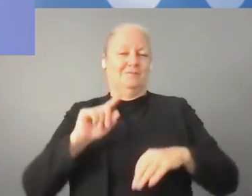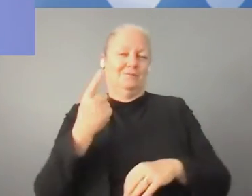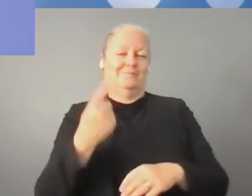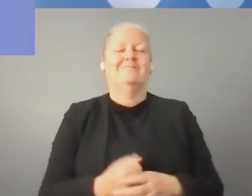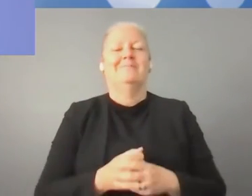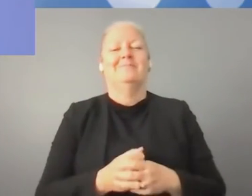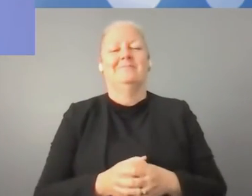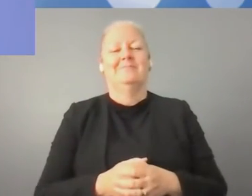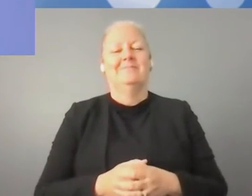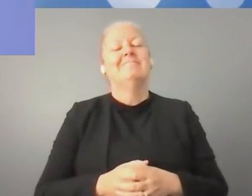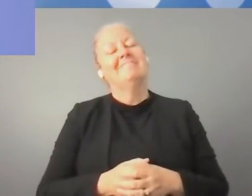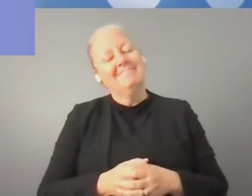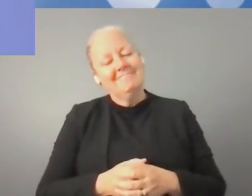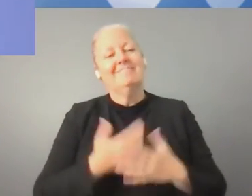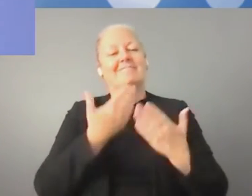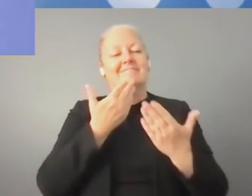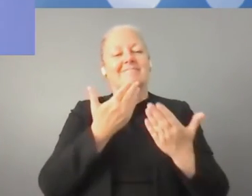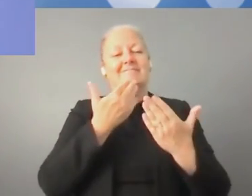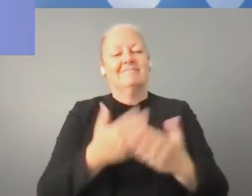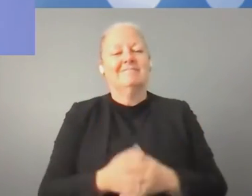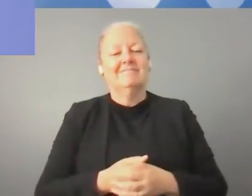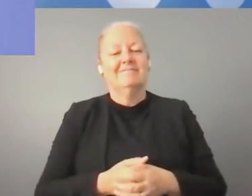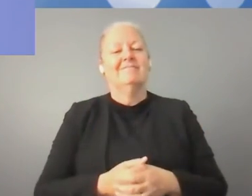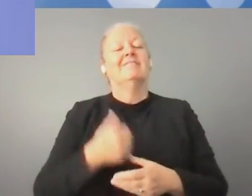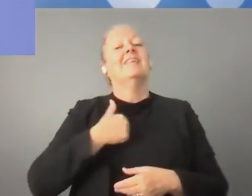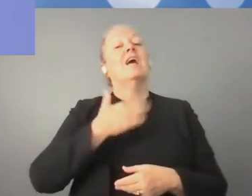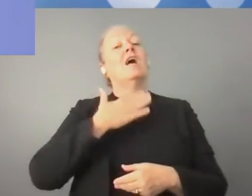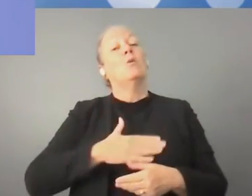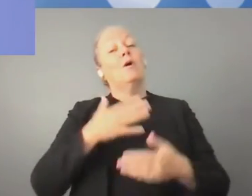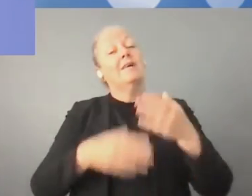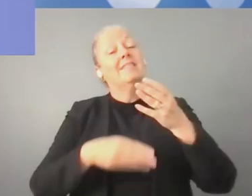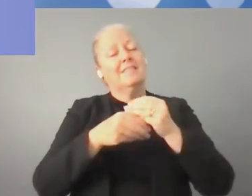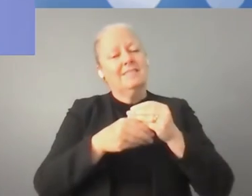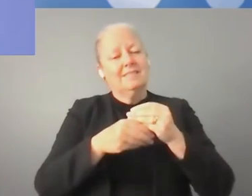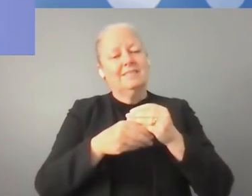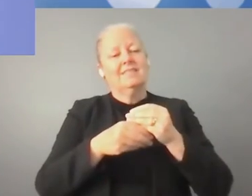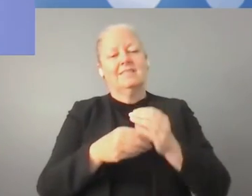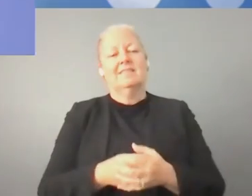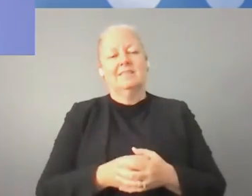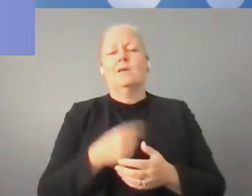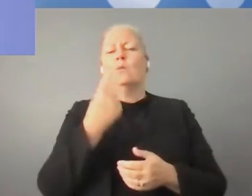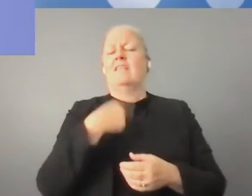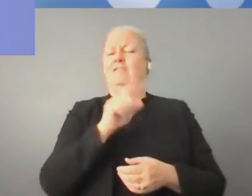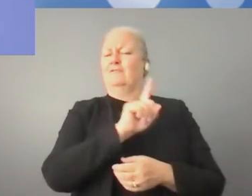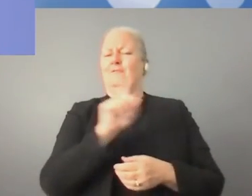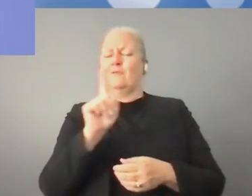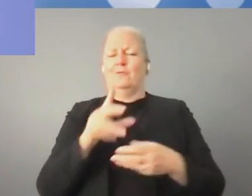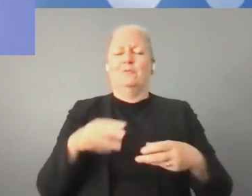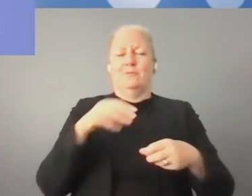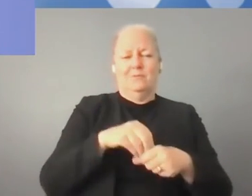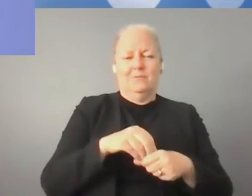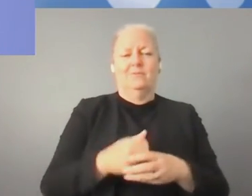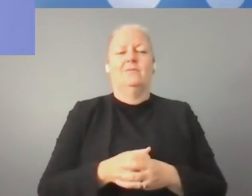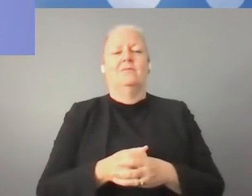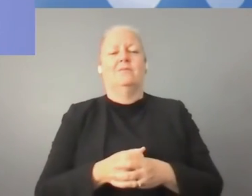Thank you so much. I would like to add one thing that I didn't include. The government of Ethiopia